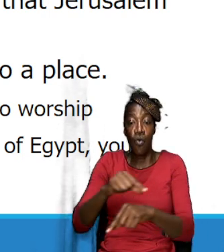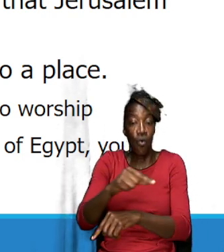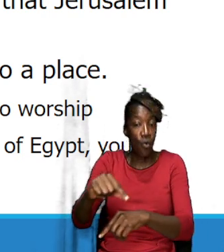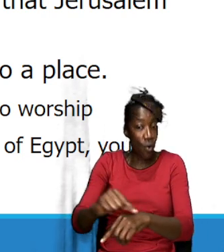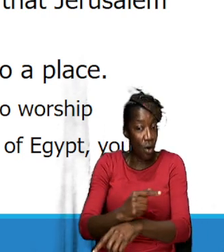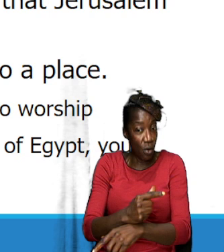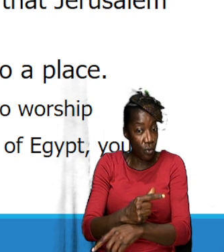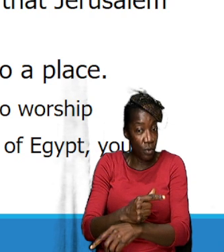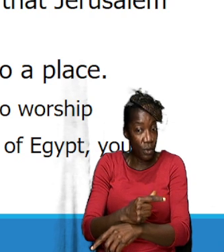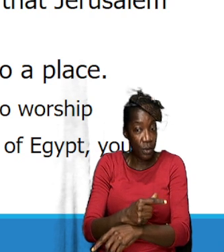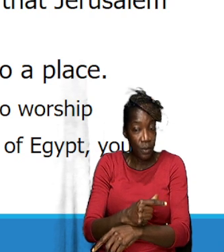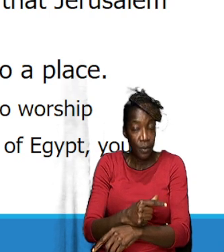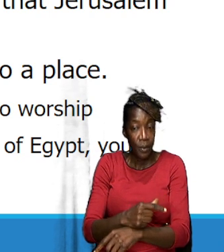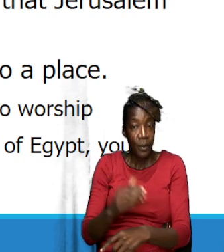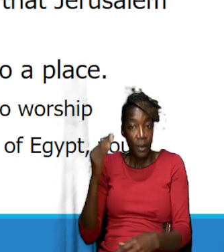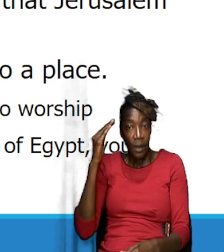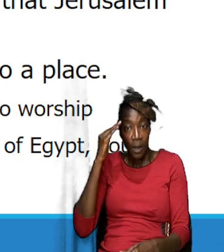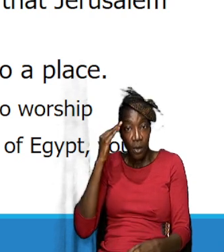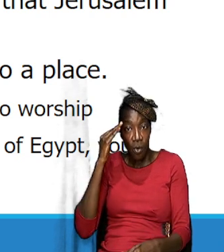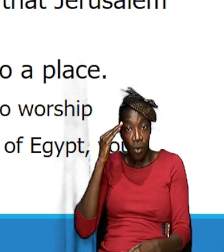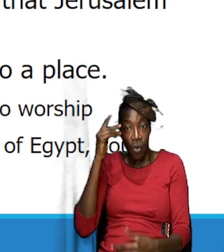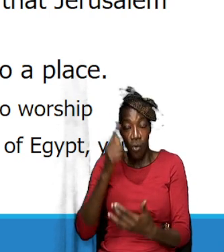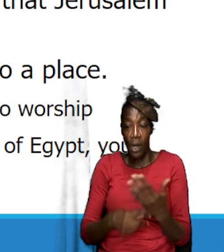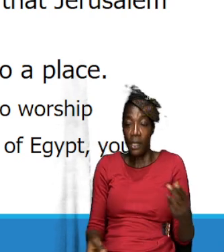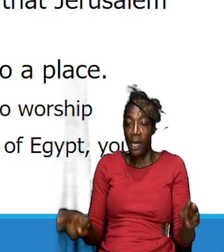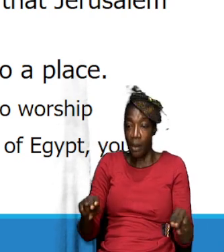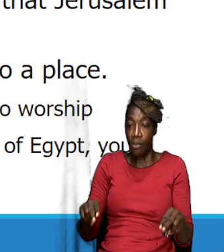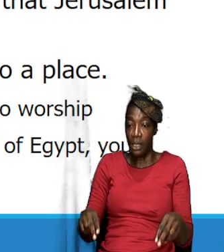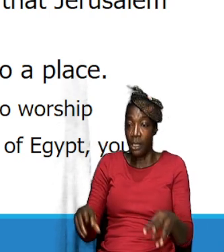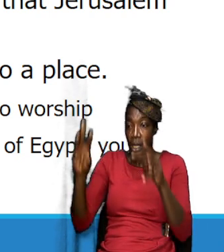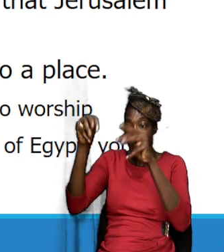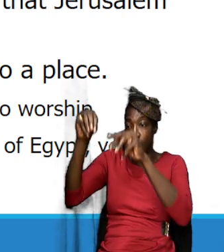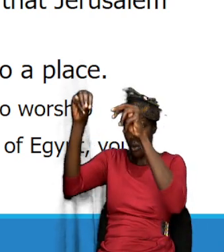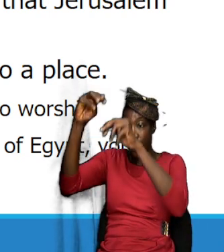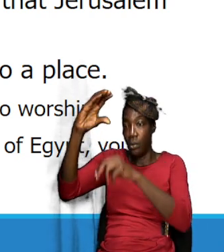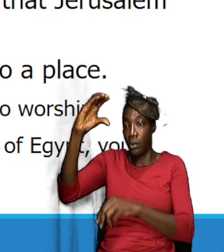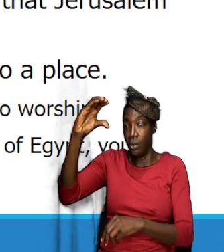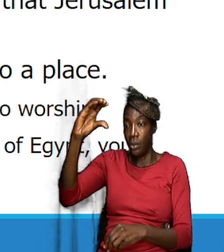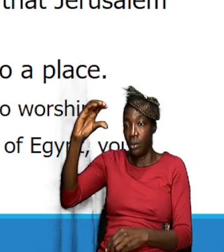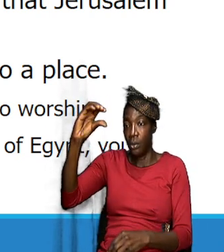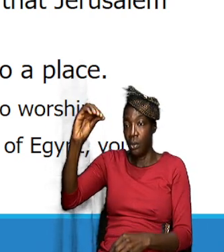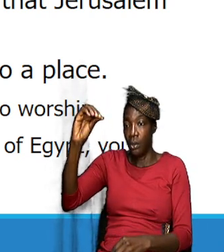we know about what happened at Mount Carmel where you know